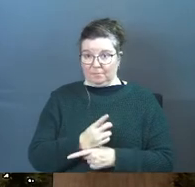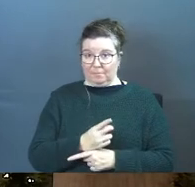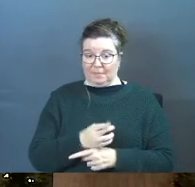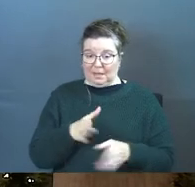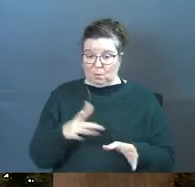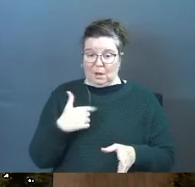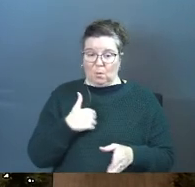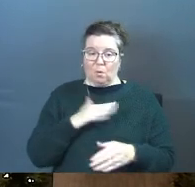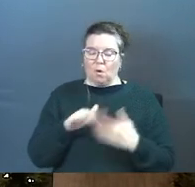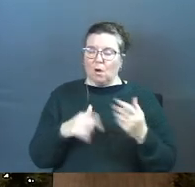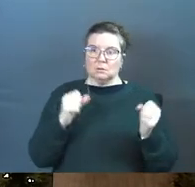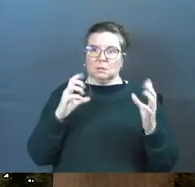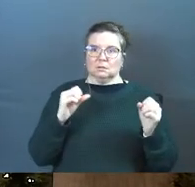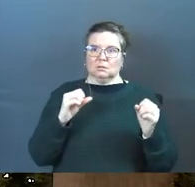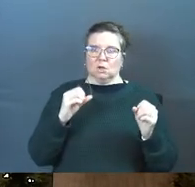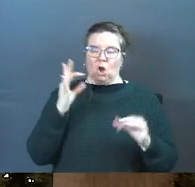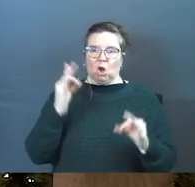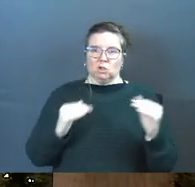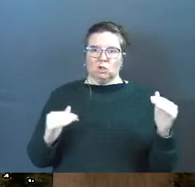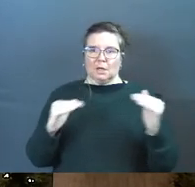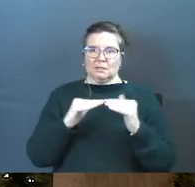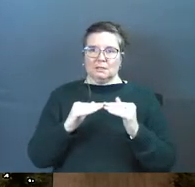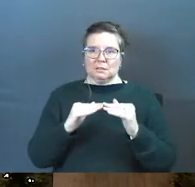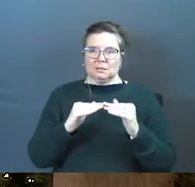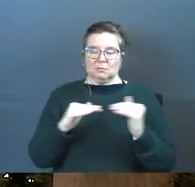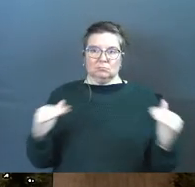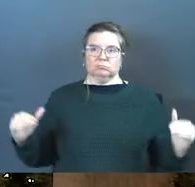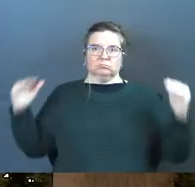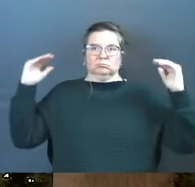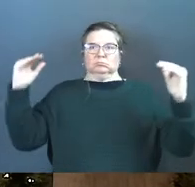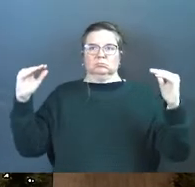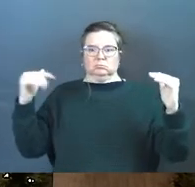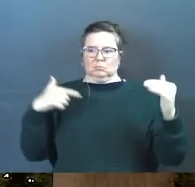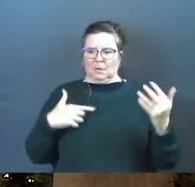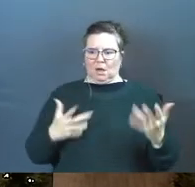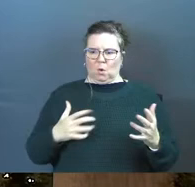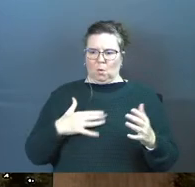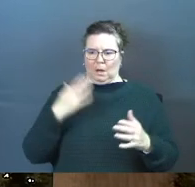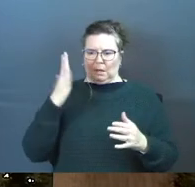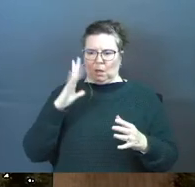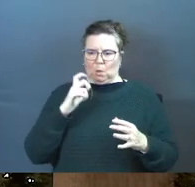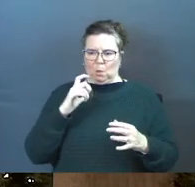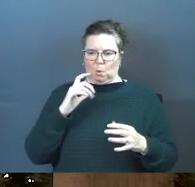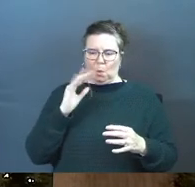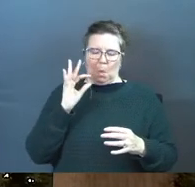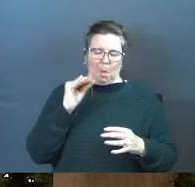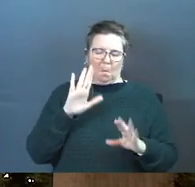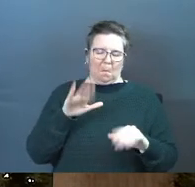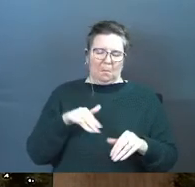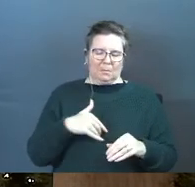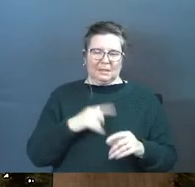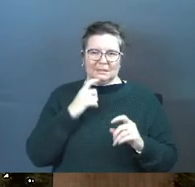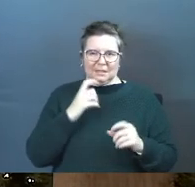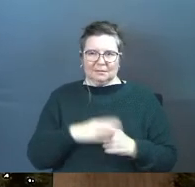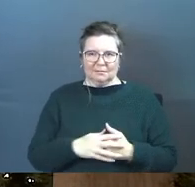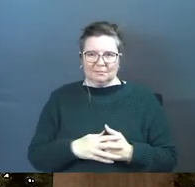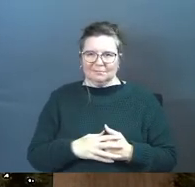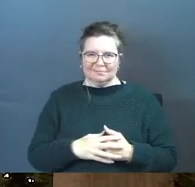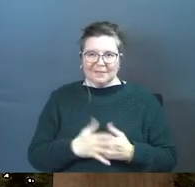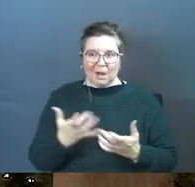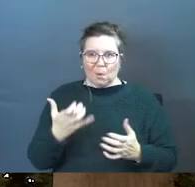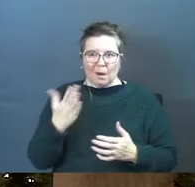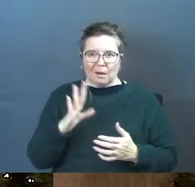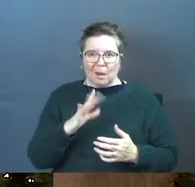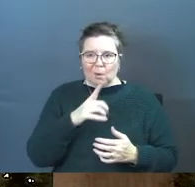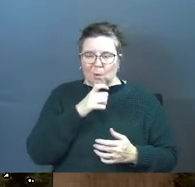It's just the way that we all of a our justice jumps up and we're like I don't want a God who winks at sin. I